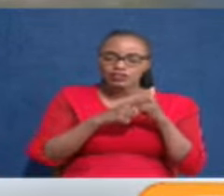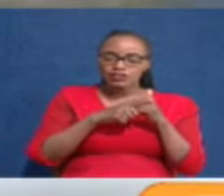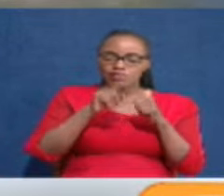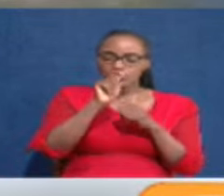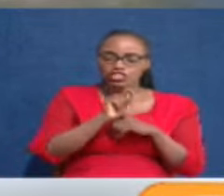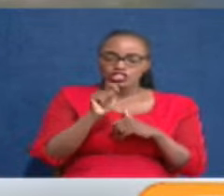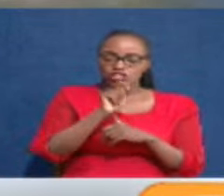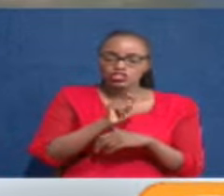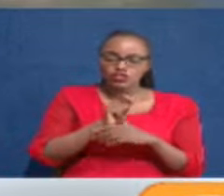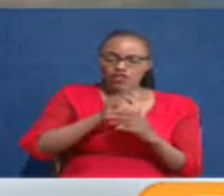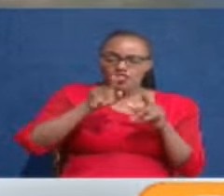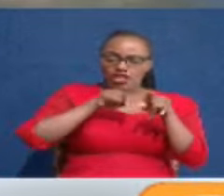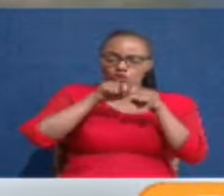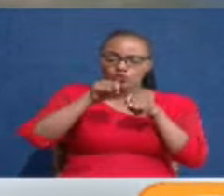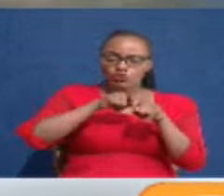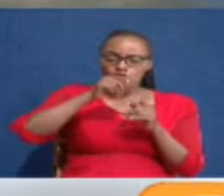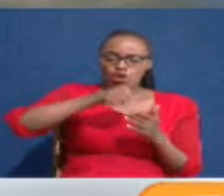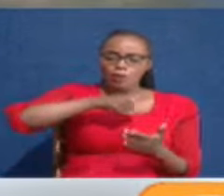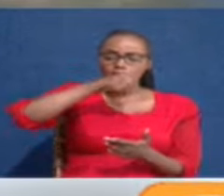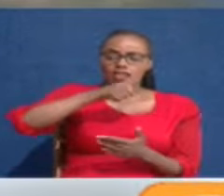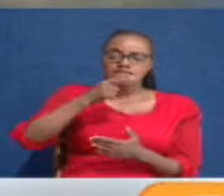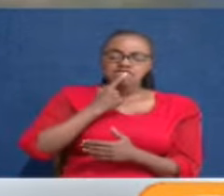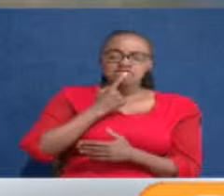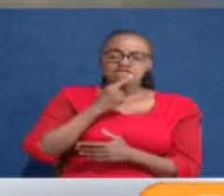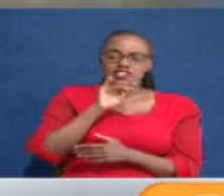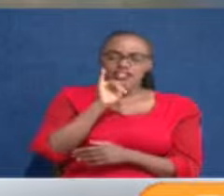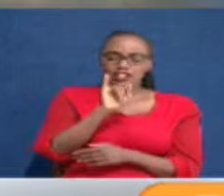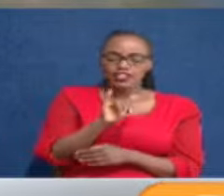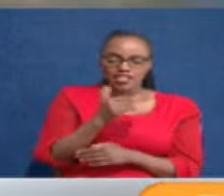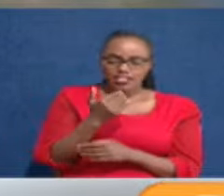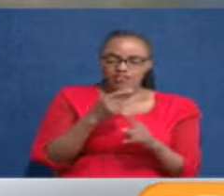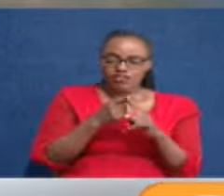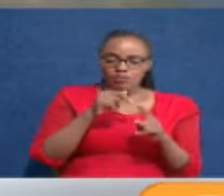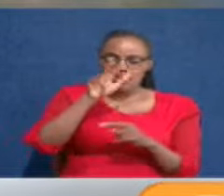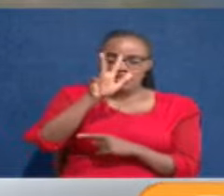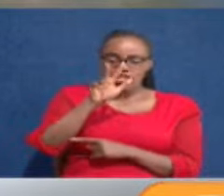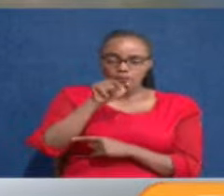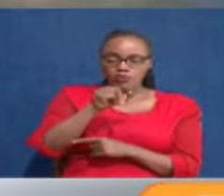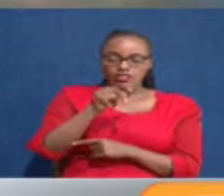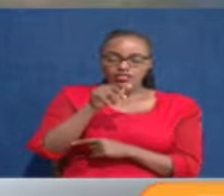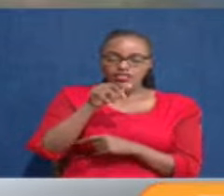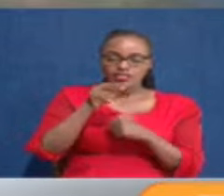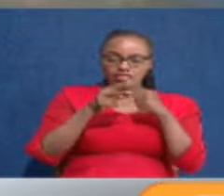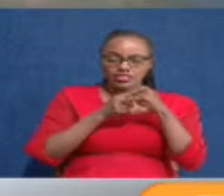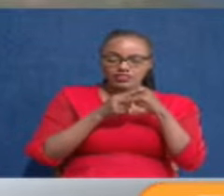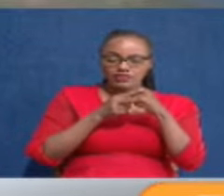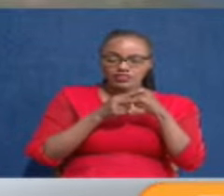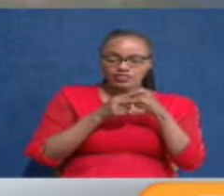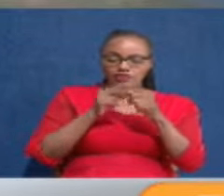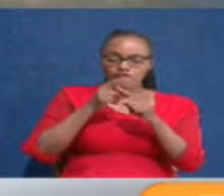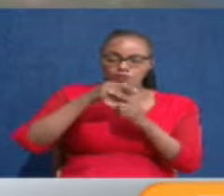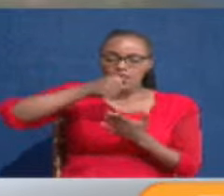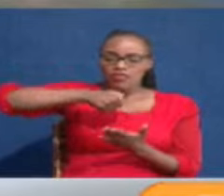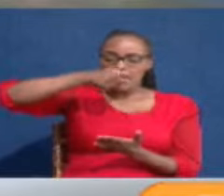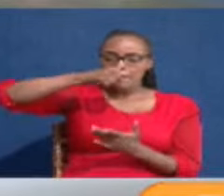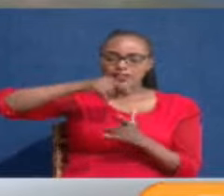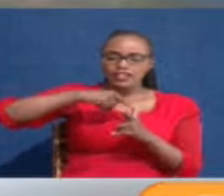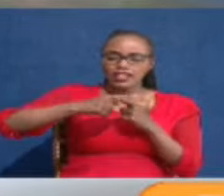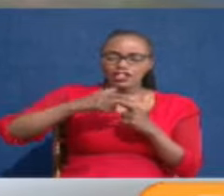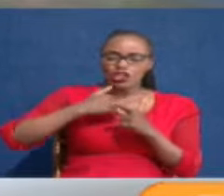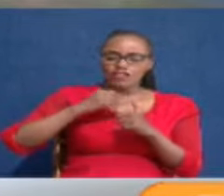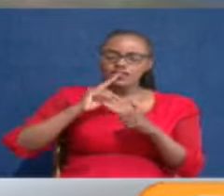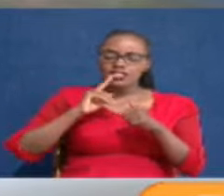the control of budget was reporting. So, out of 3.67 trillion shillings of budget, then you don't have